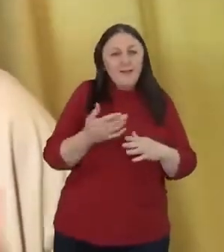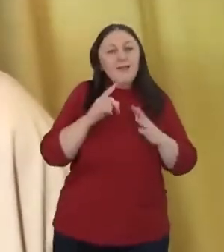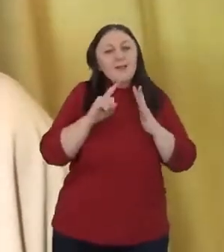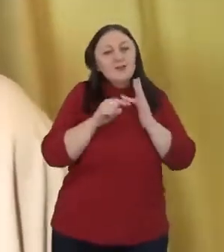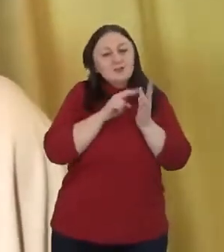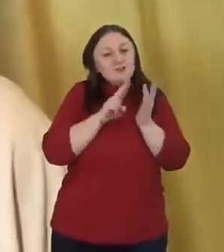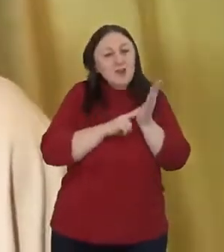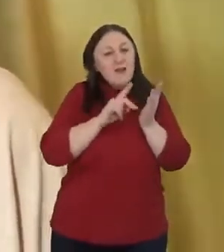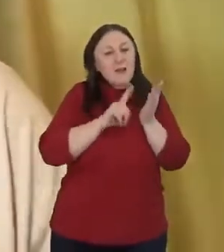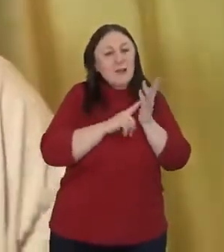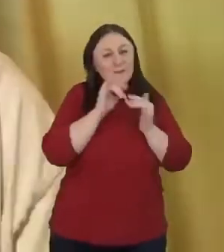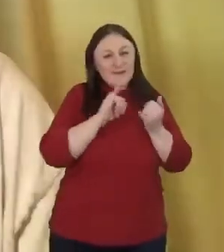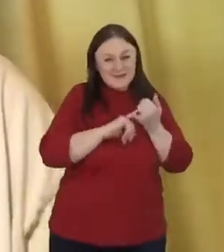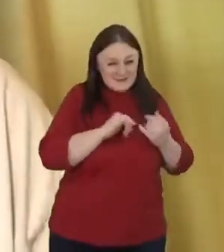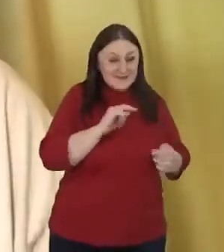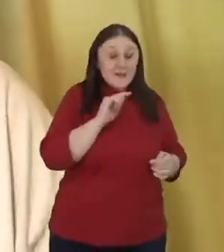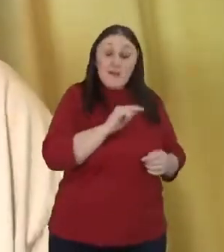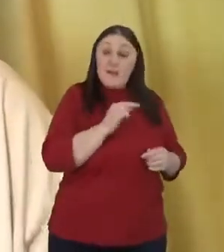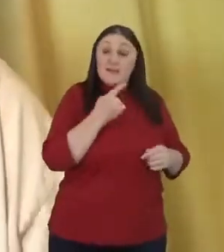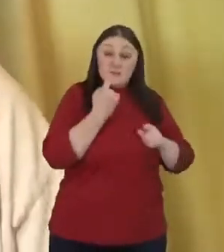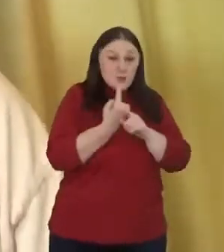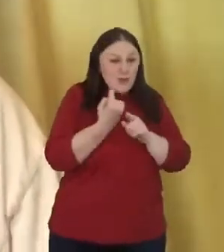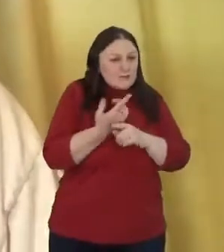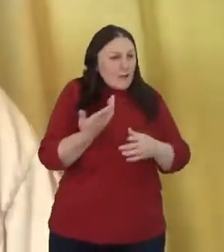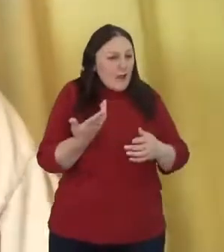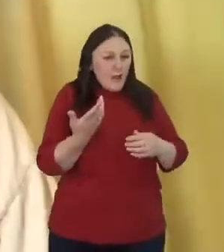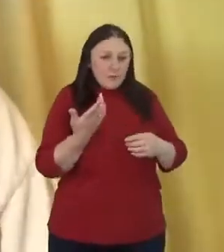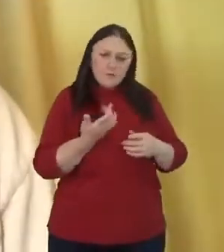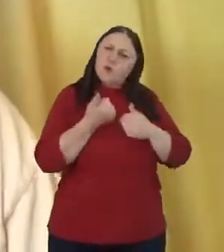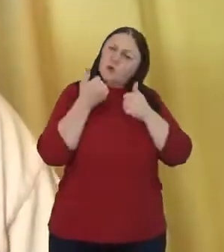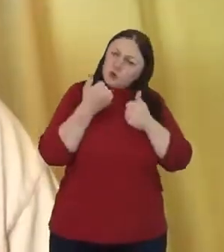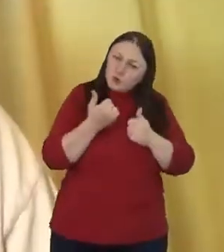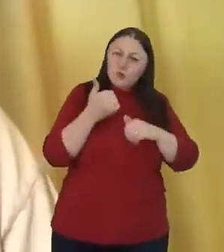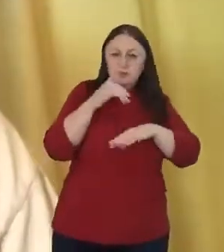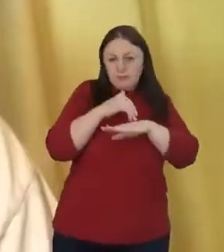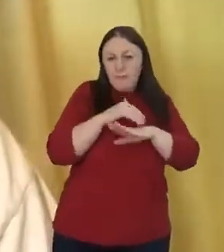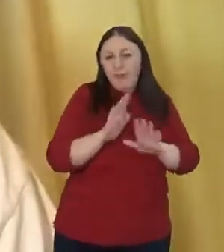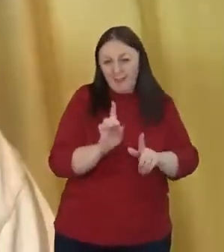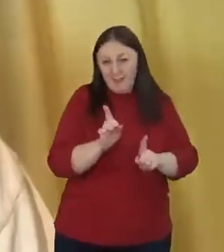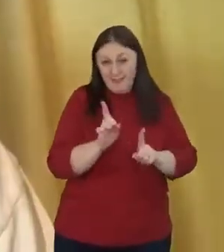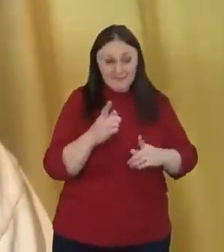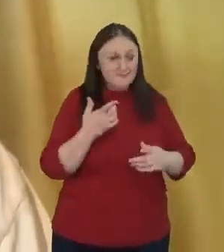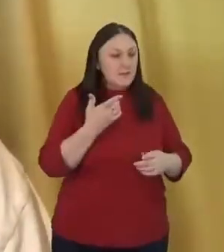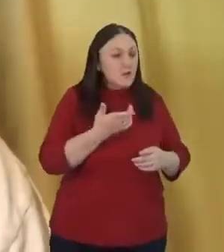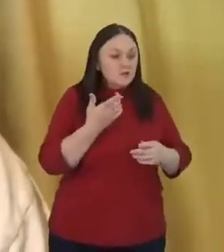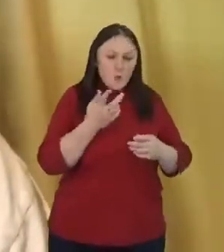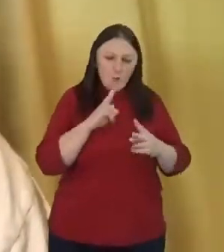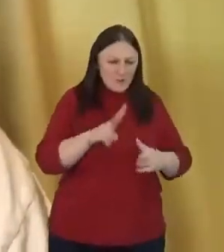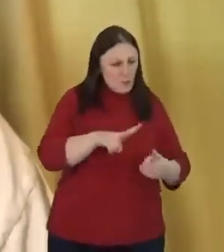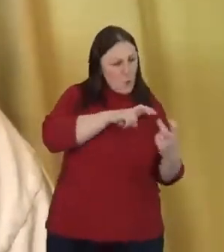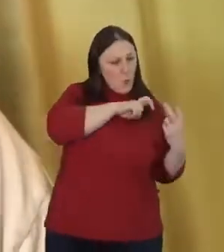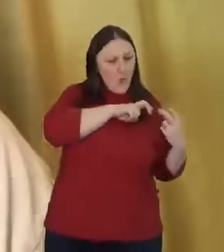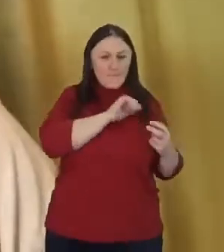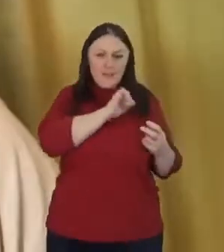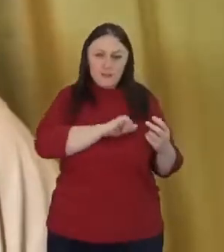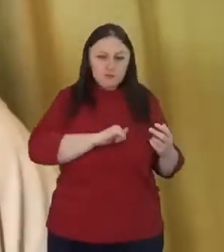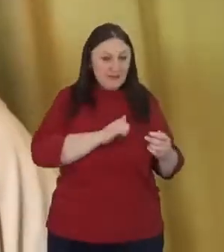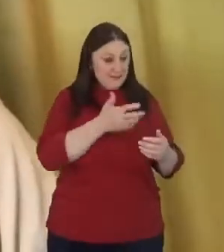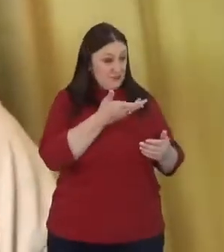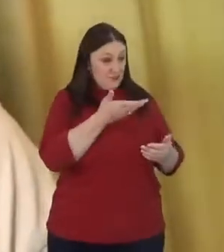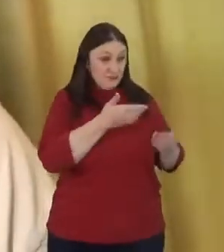talked about the good trouble, you know, but I look at so many of the Christians through history. They've been holy